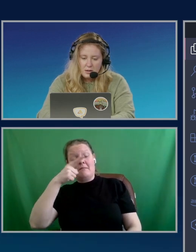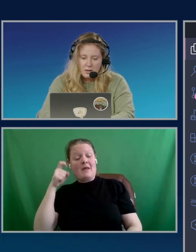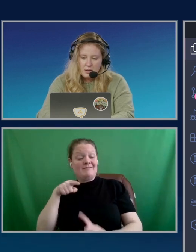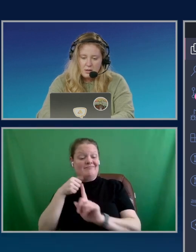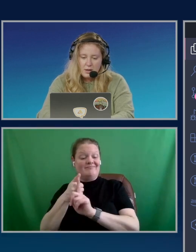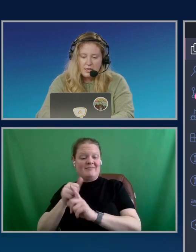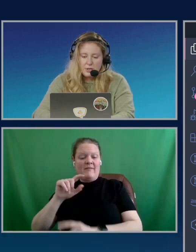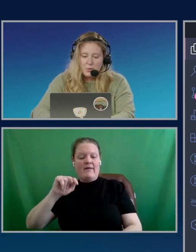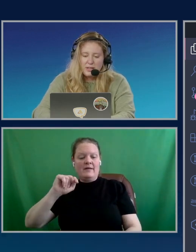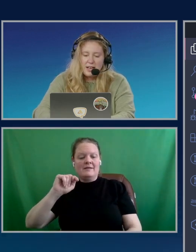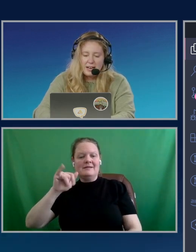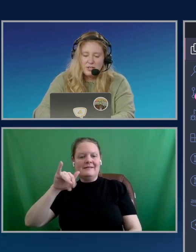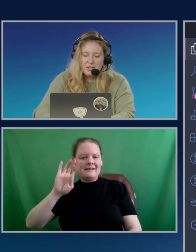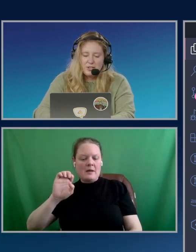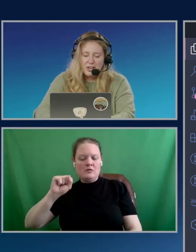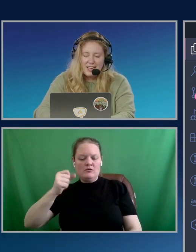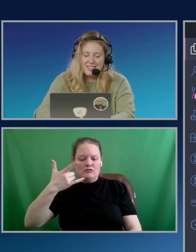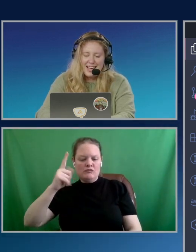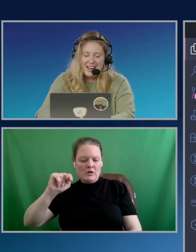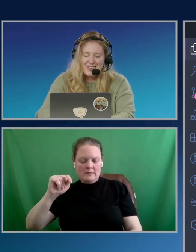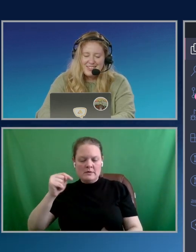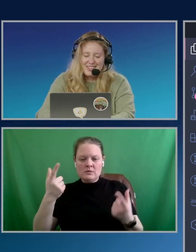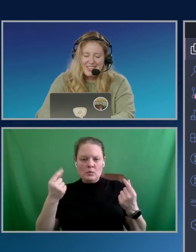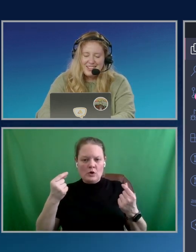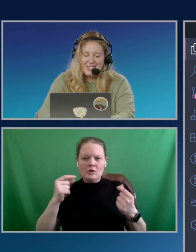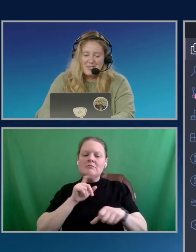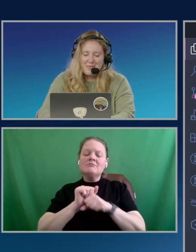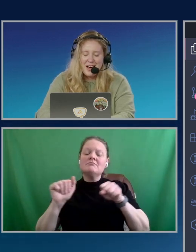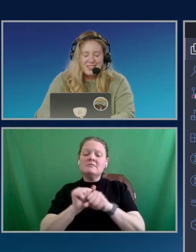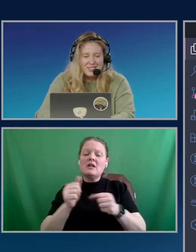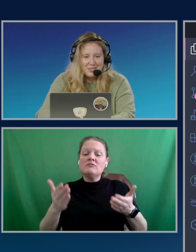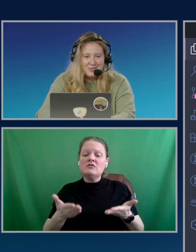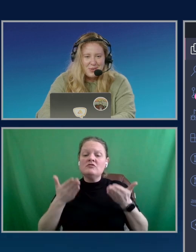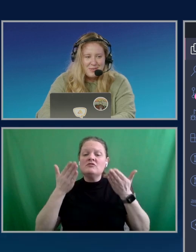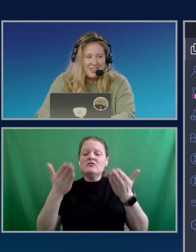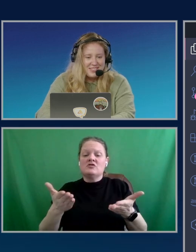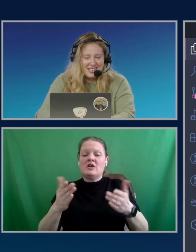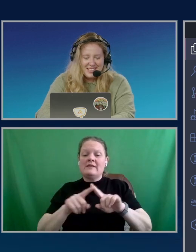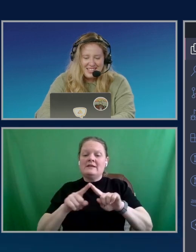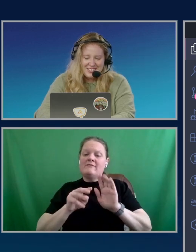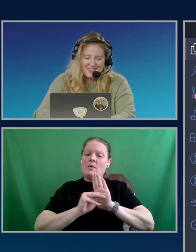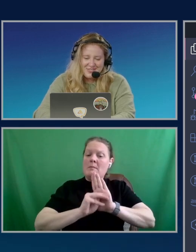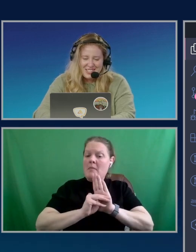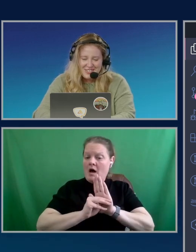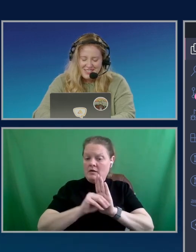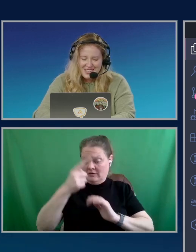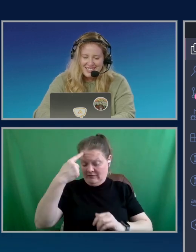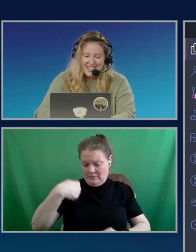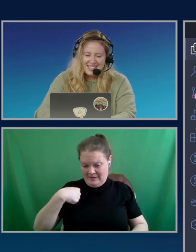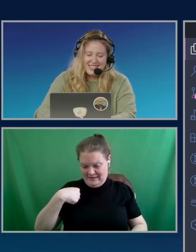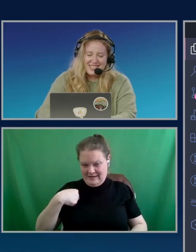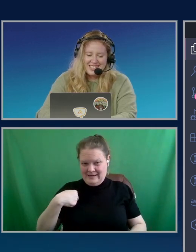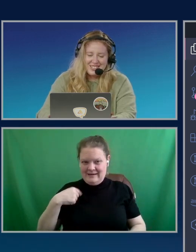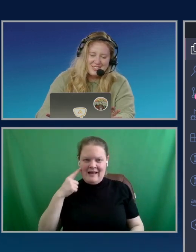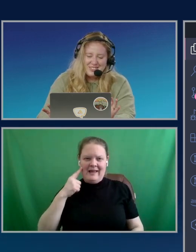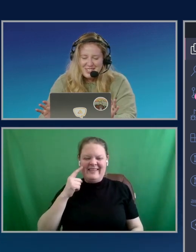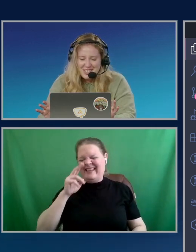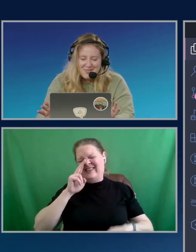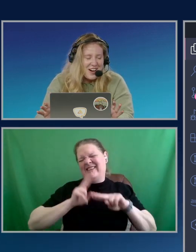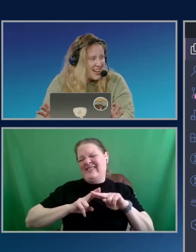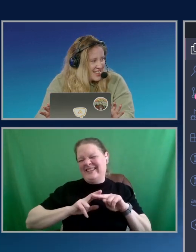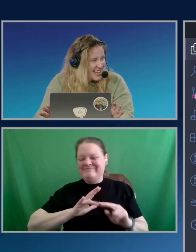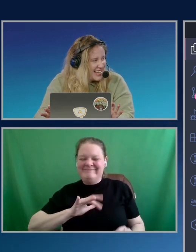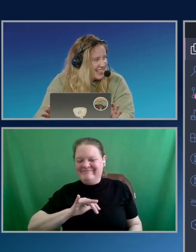it's going to actually suggest out the different models for me, which I think is really fun. It's like a